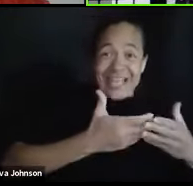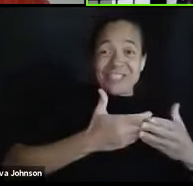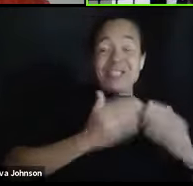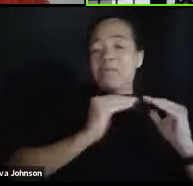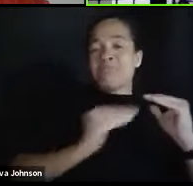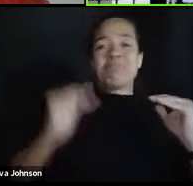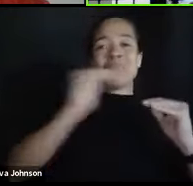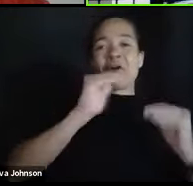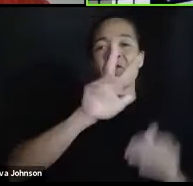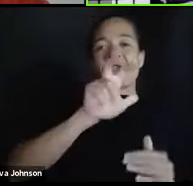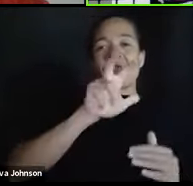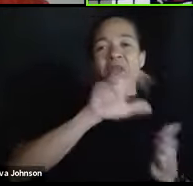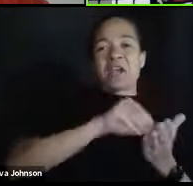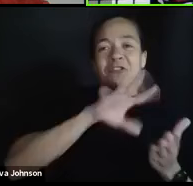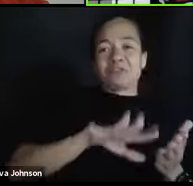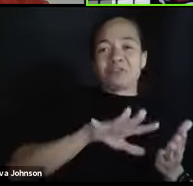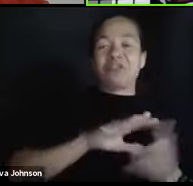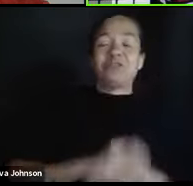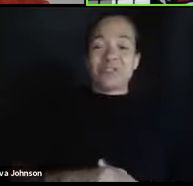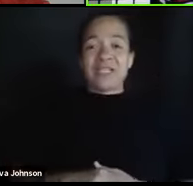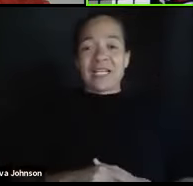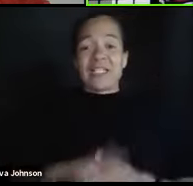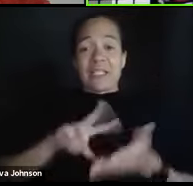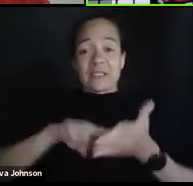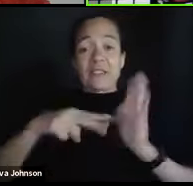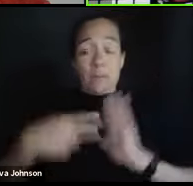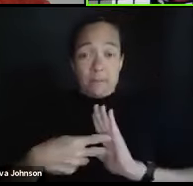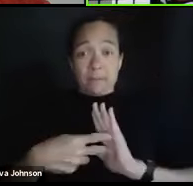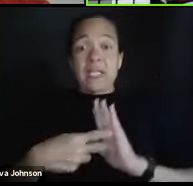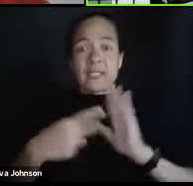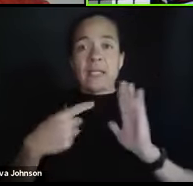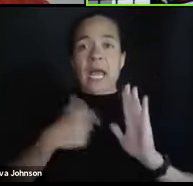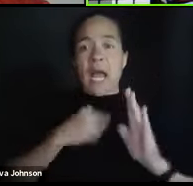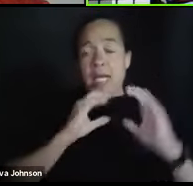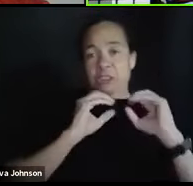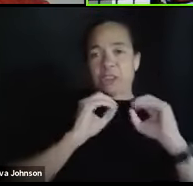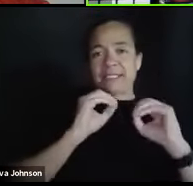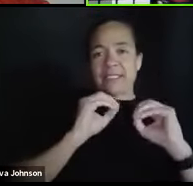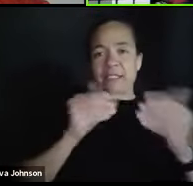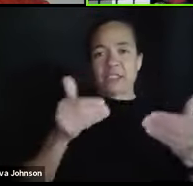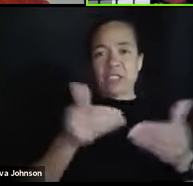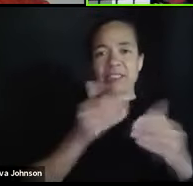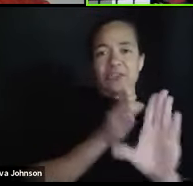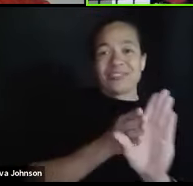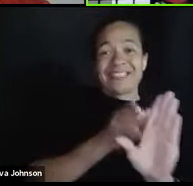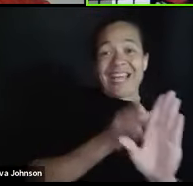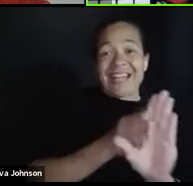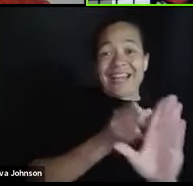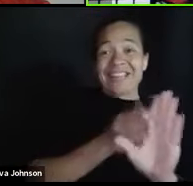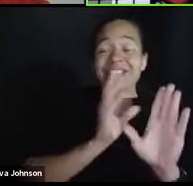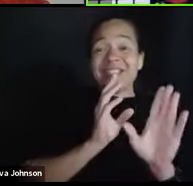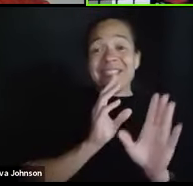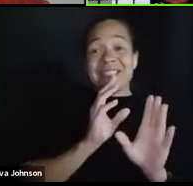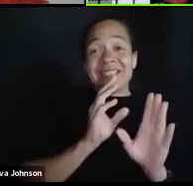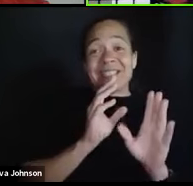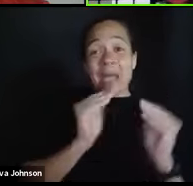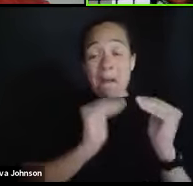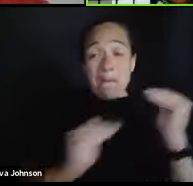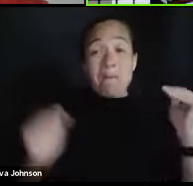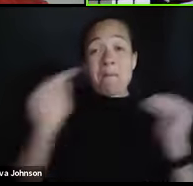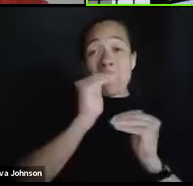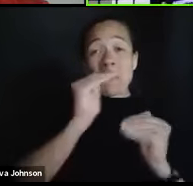teach, typically in introduction to psychology, over 700 students every